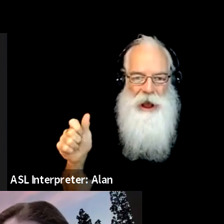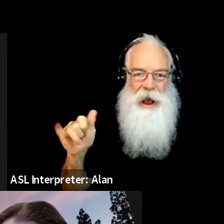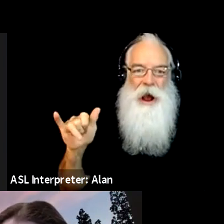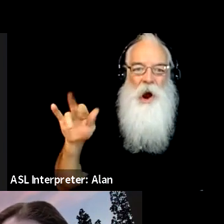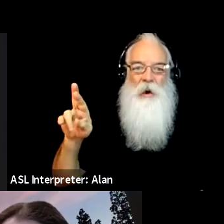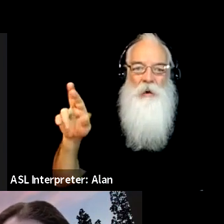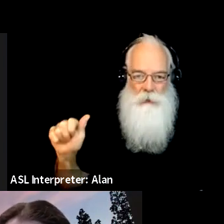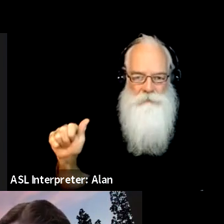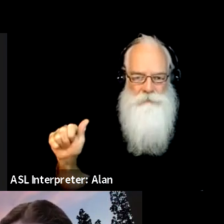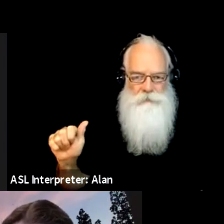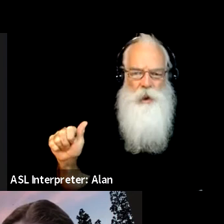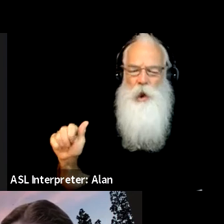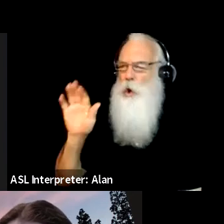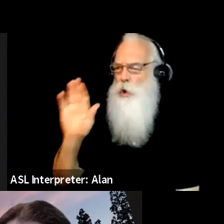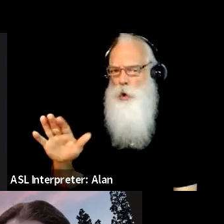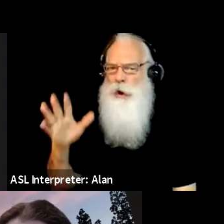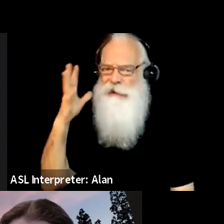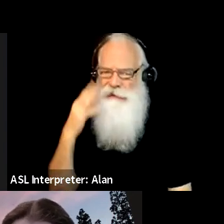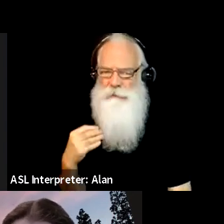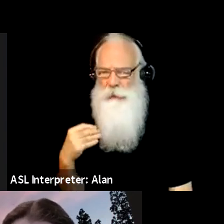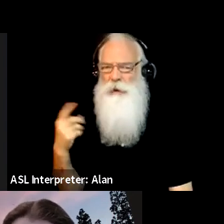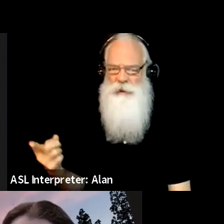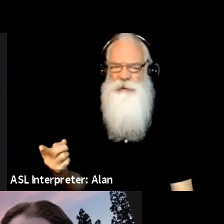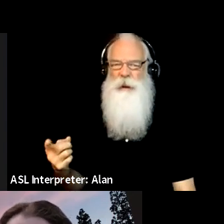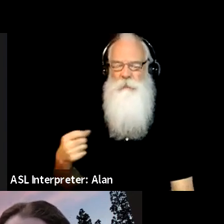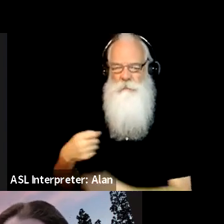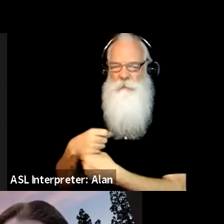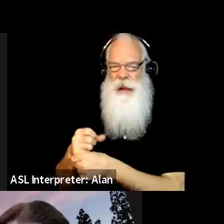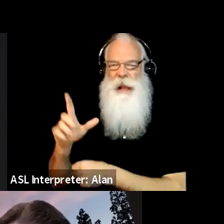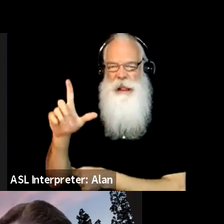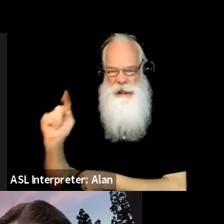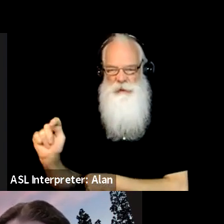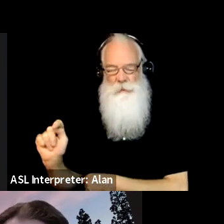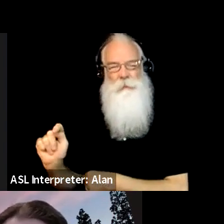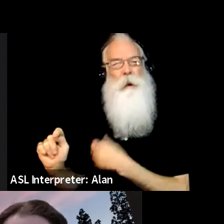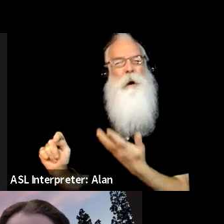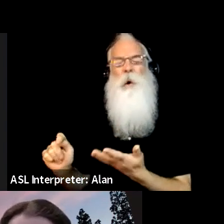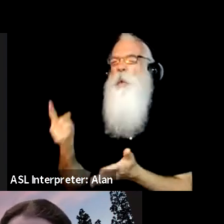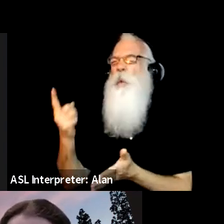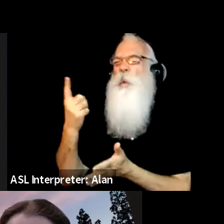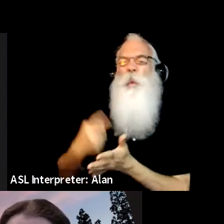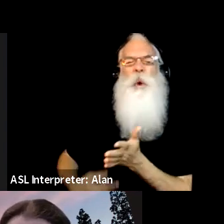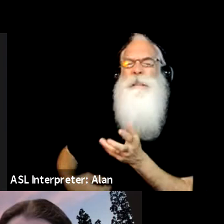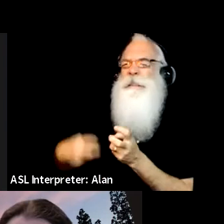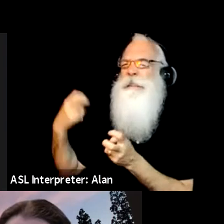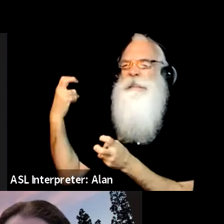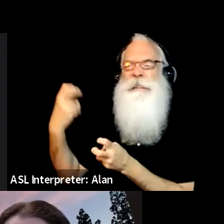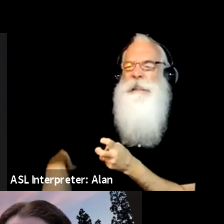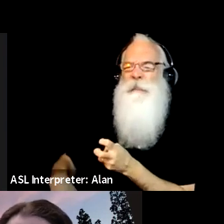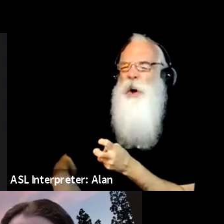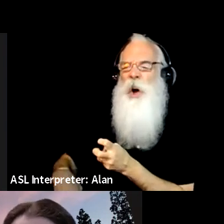uh, give your, given your experience constructing your literature, what was the most difficult aspect of writing